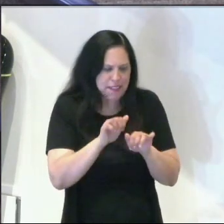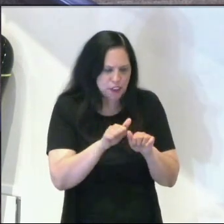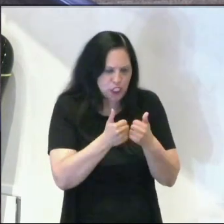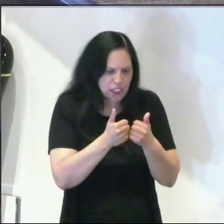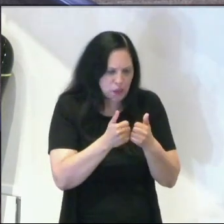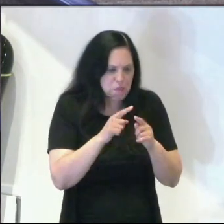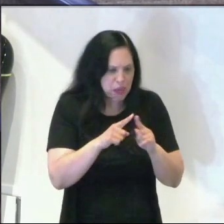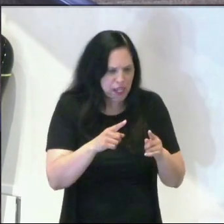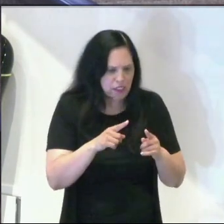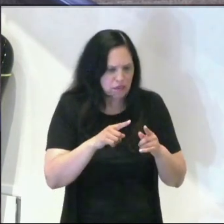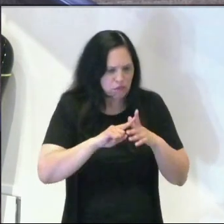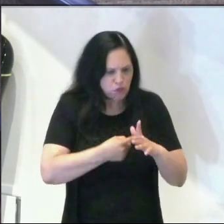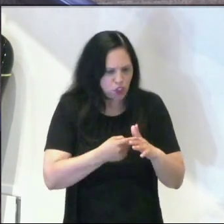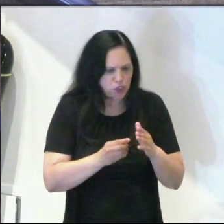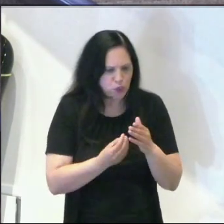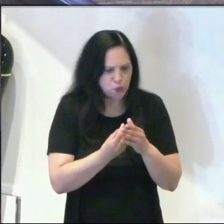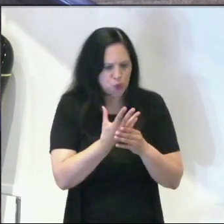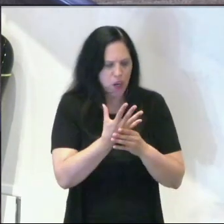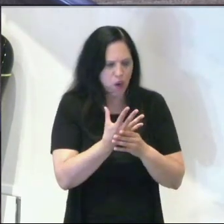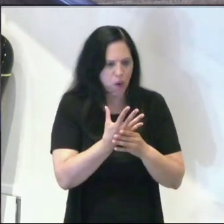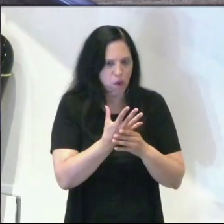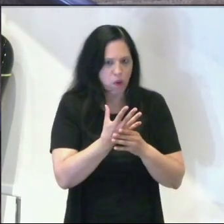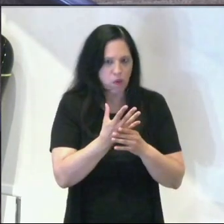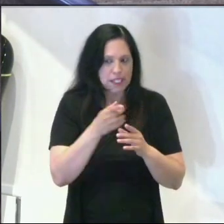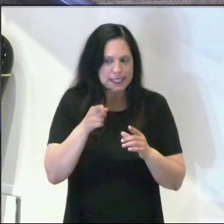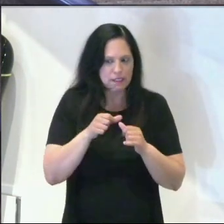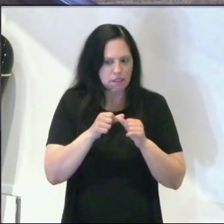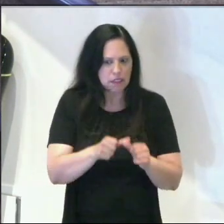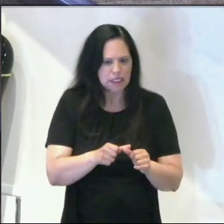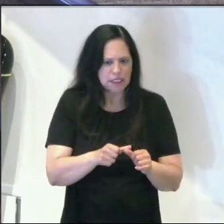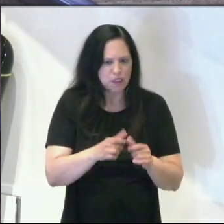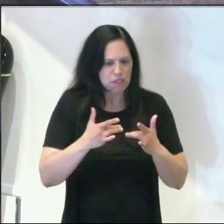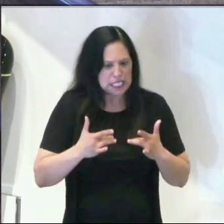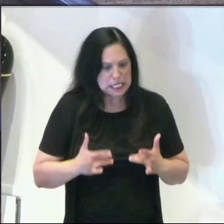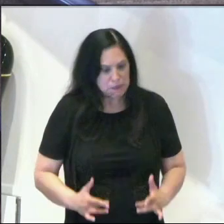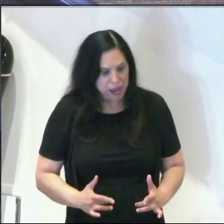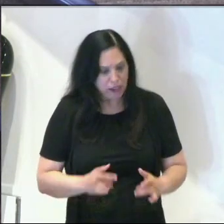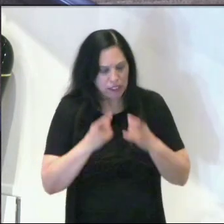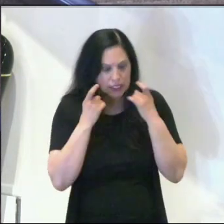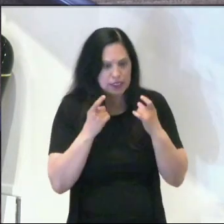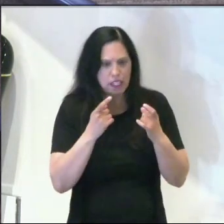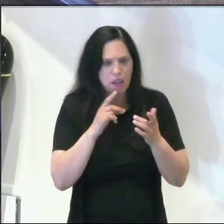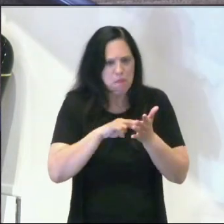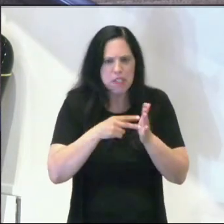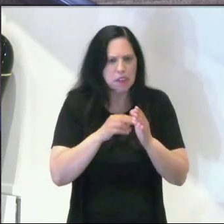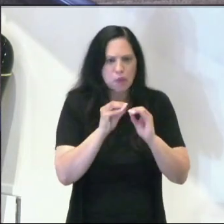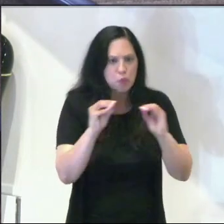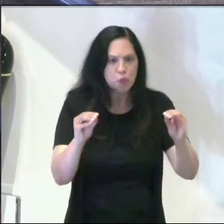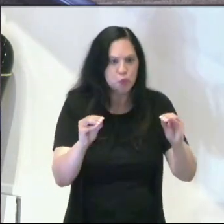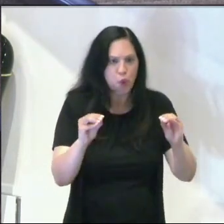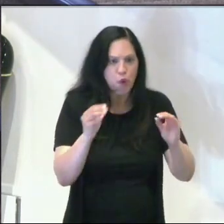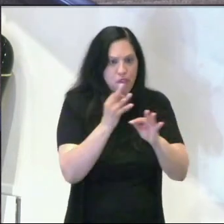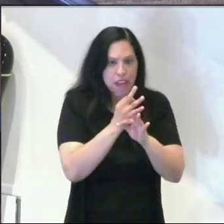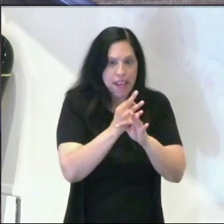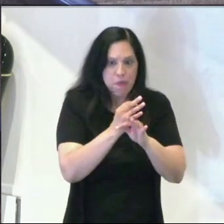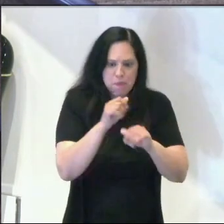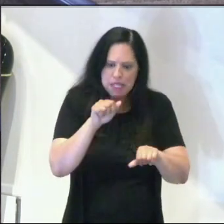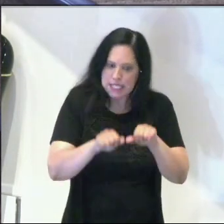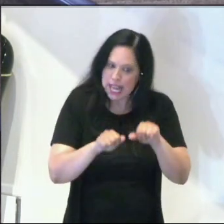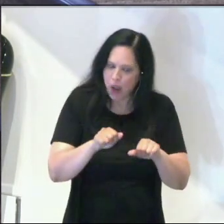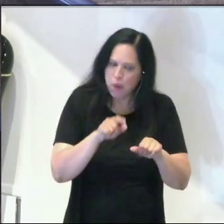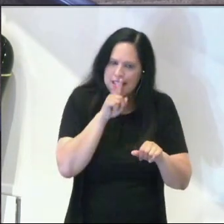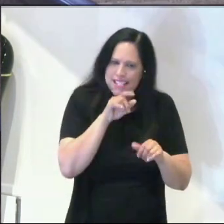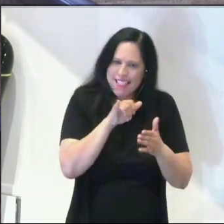begins to grow. And then he continued, despair is a sin because that means there's no faith. But doubt is that sacred